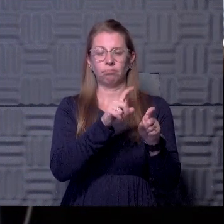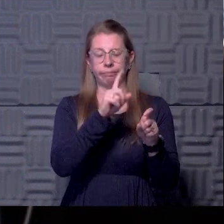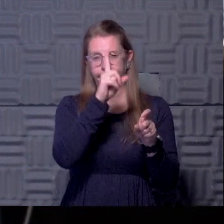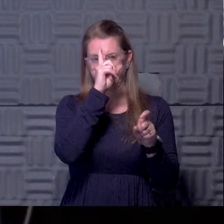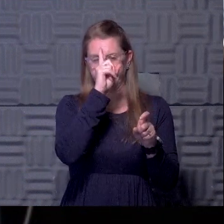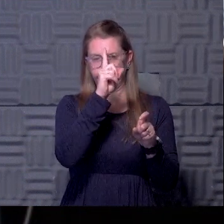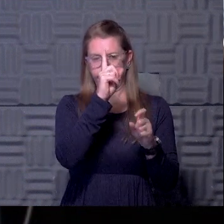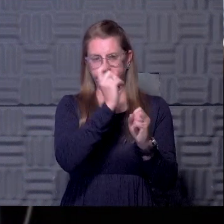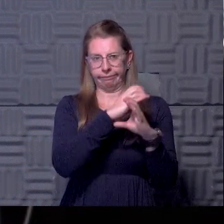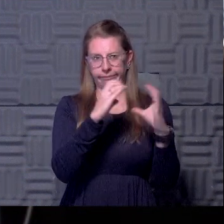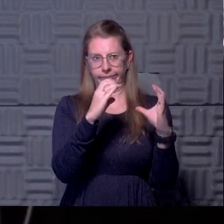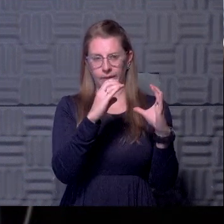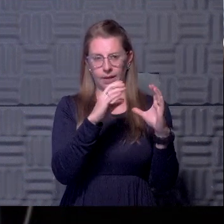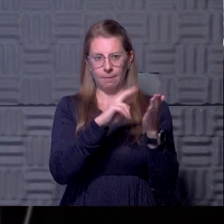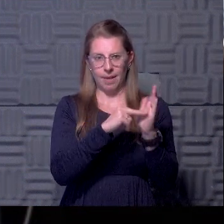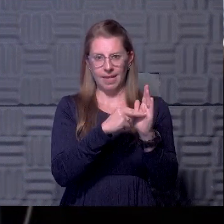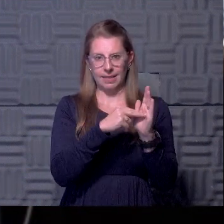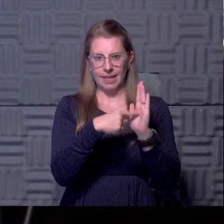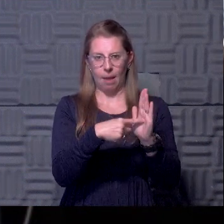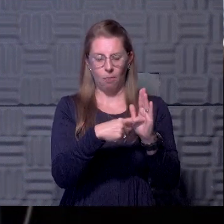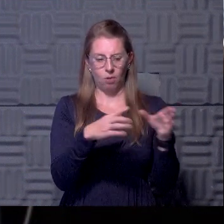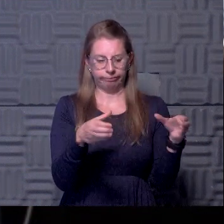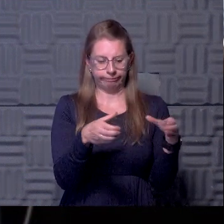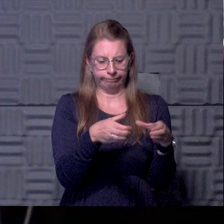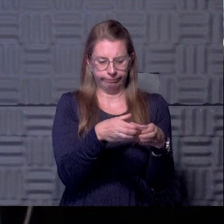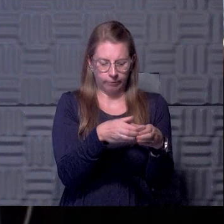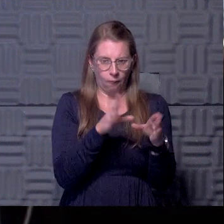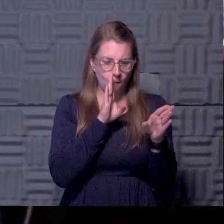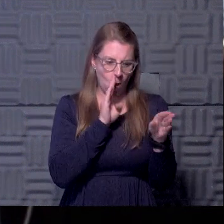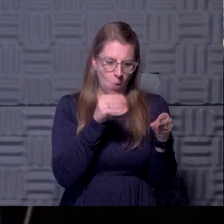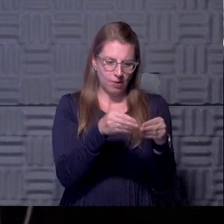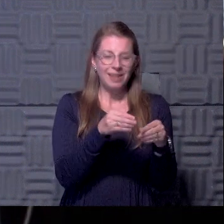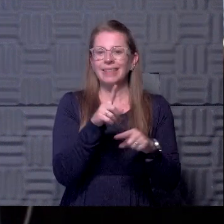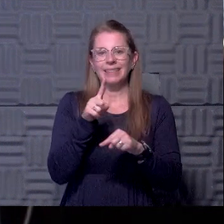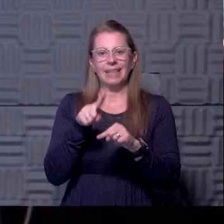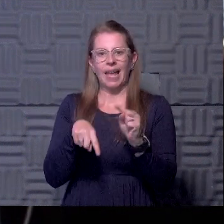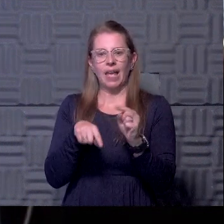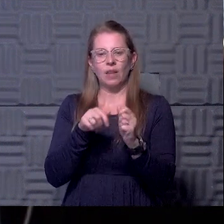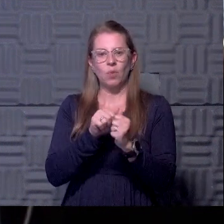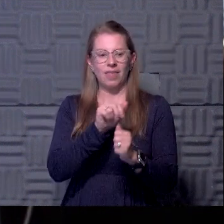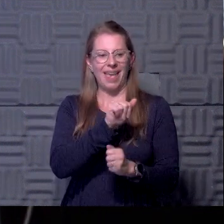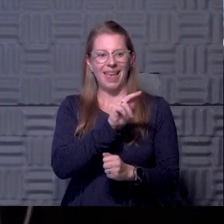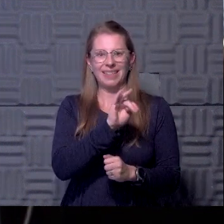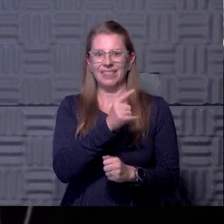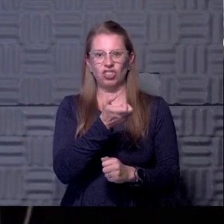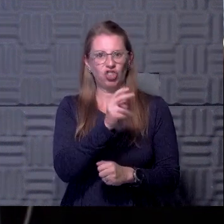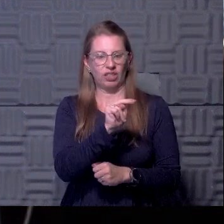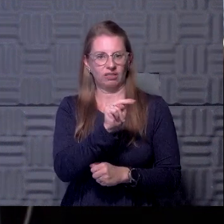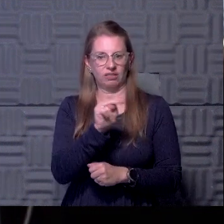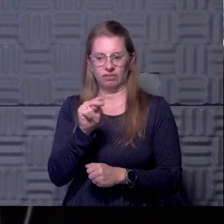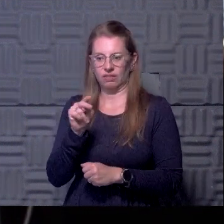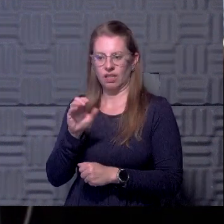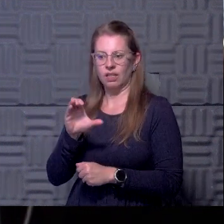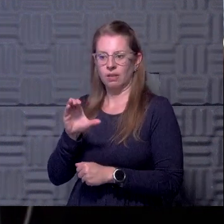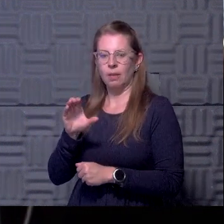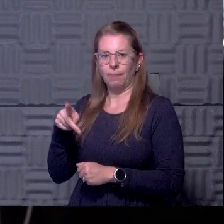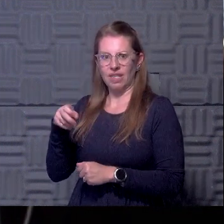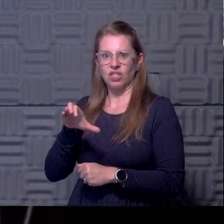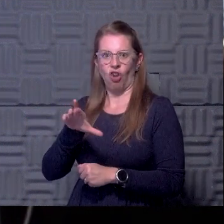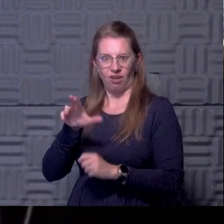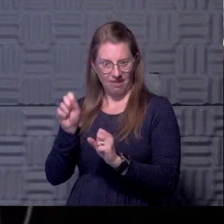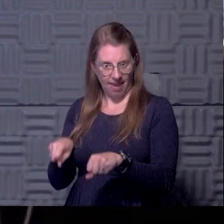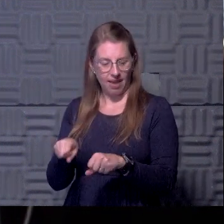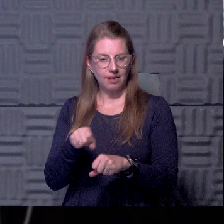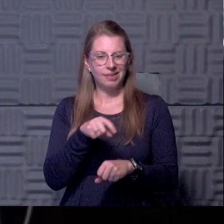it as sort of concentrating the sample. Um, you really can't do that in antigen based testing. There's no amplification step. So